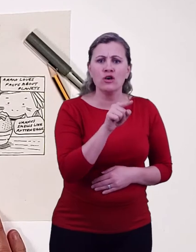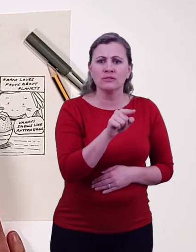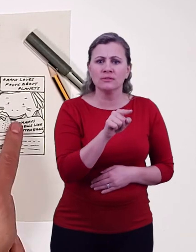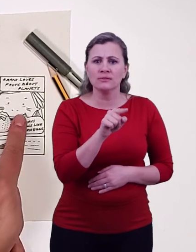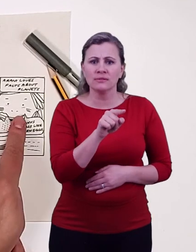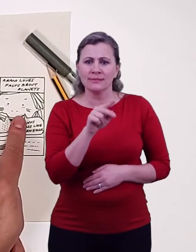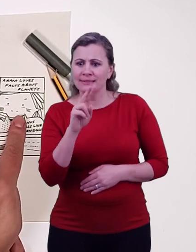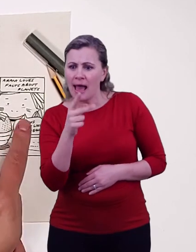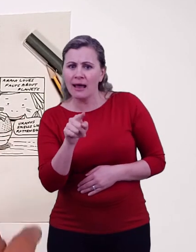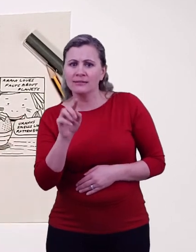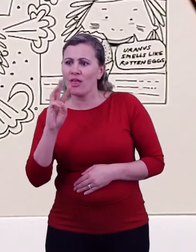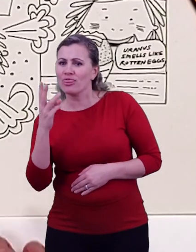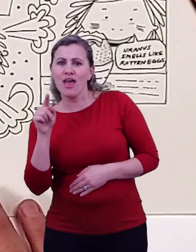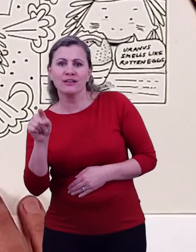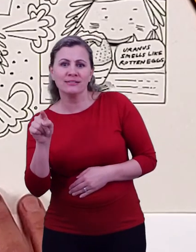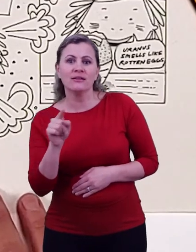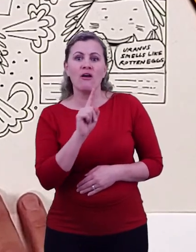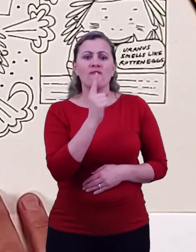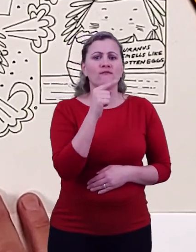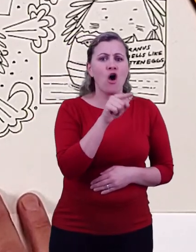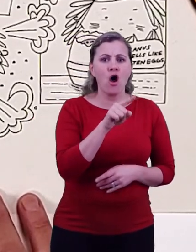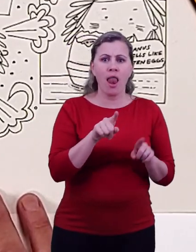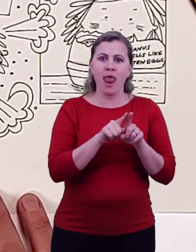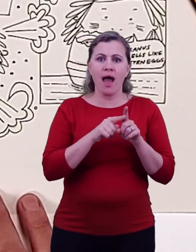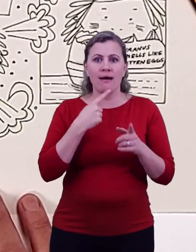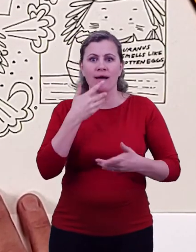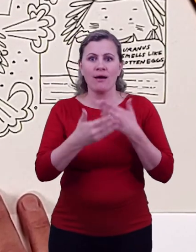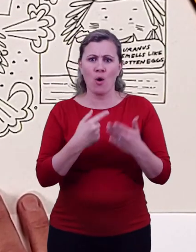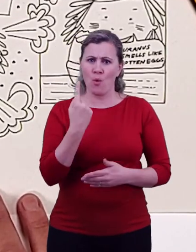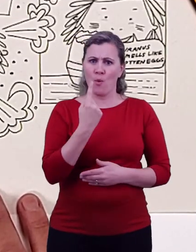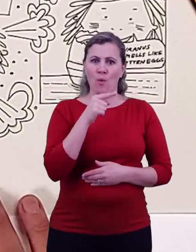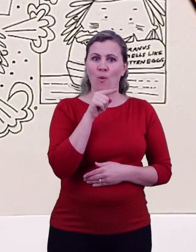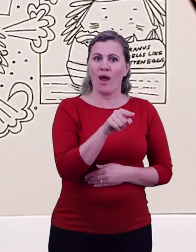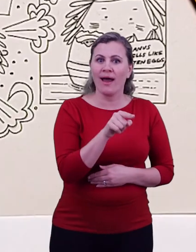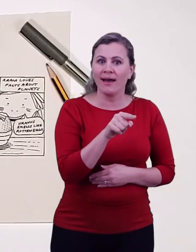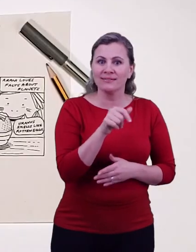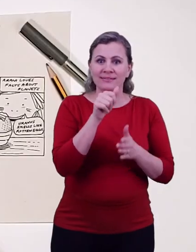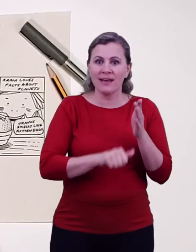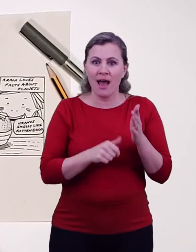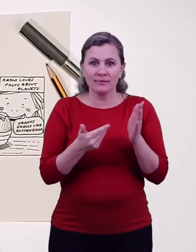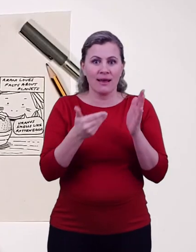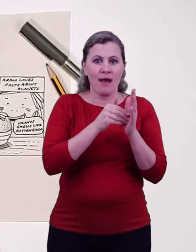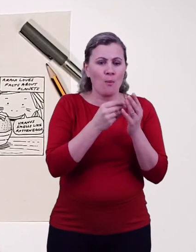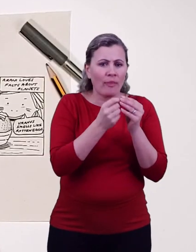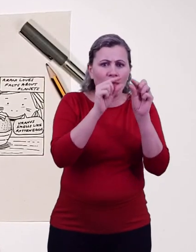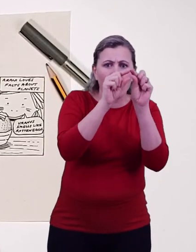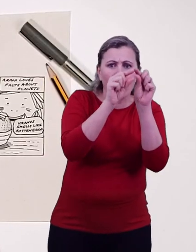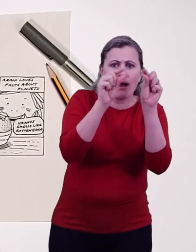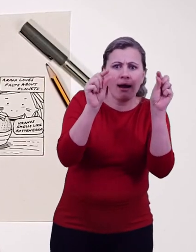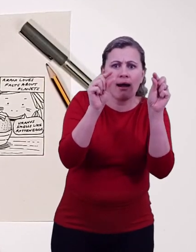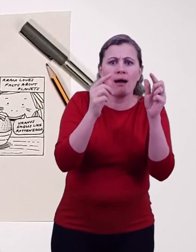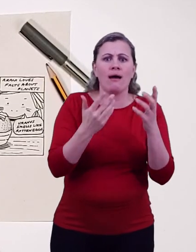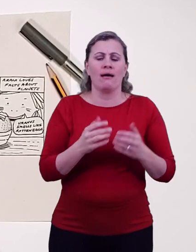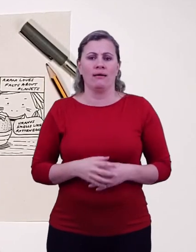part of a sequence that tells a story. The space around the panels is called the gutter. You can make all your panels the same